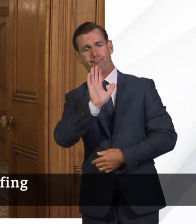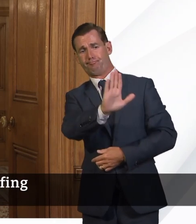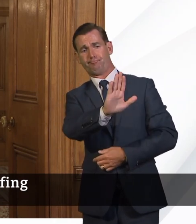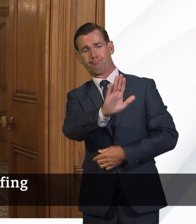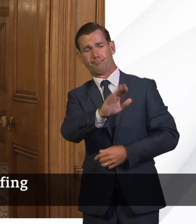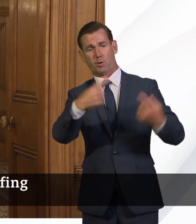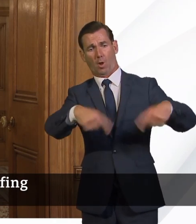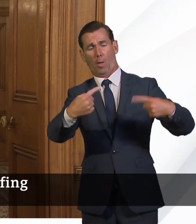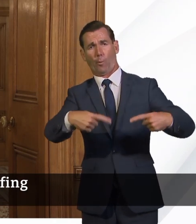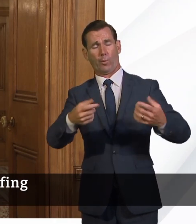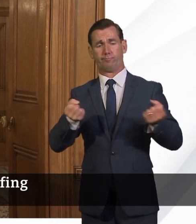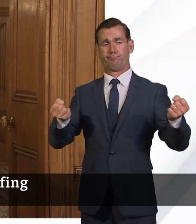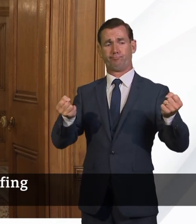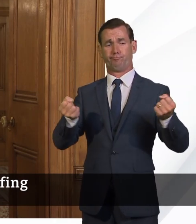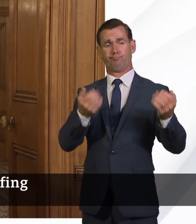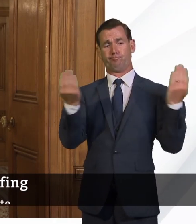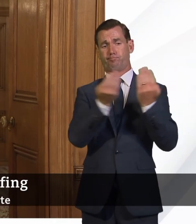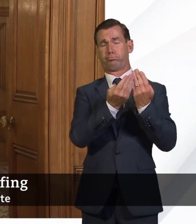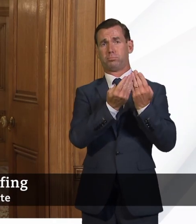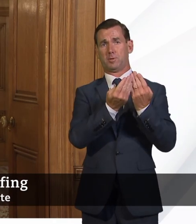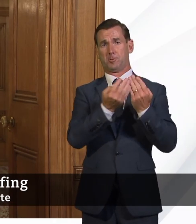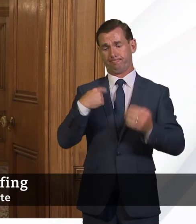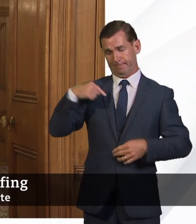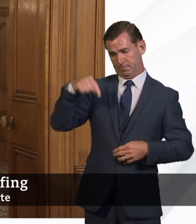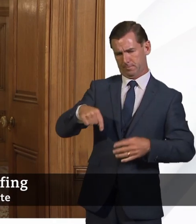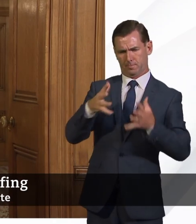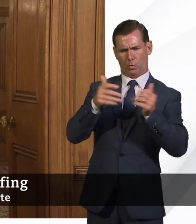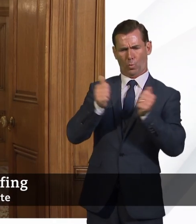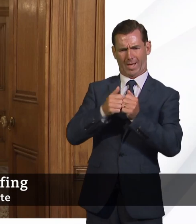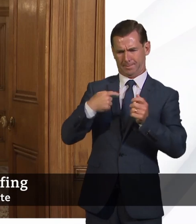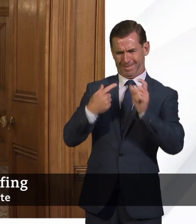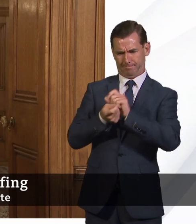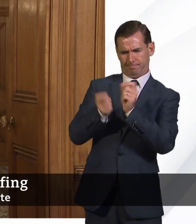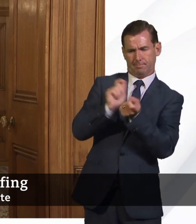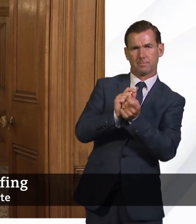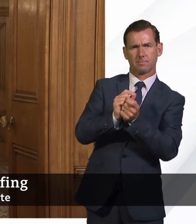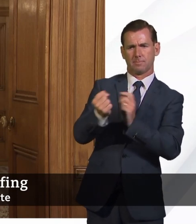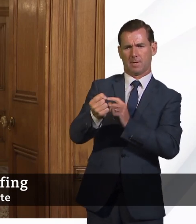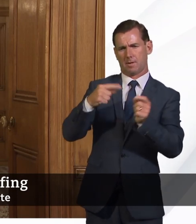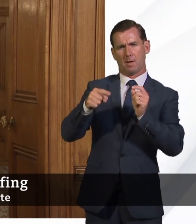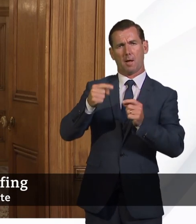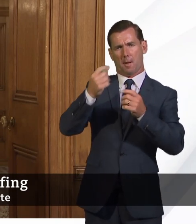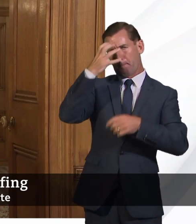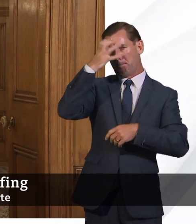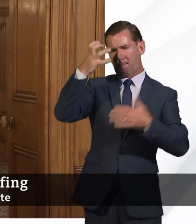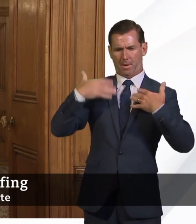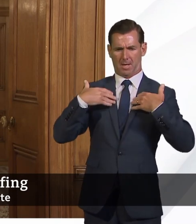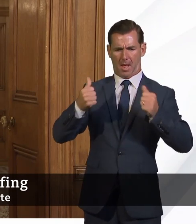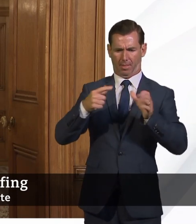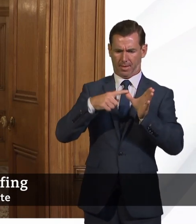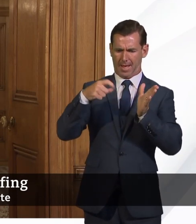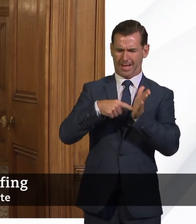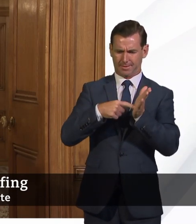covering. And this weekend, I'm taking powers through the Public Health Act, leading to fines for non-compliance too.